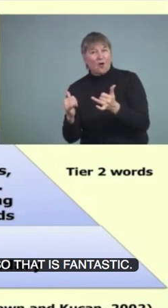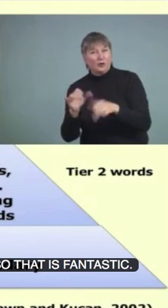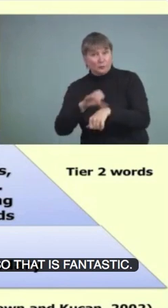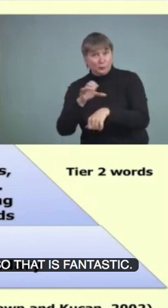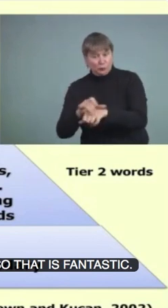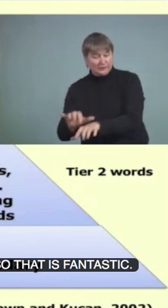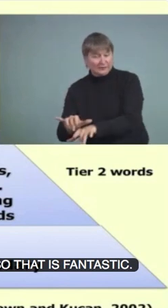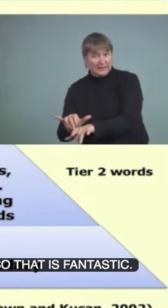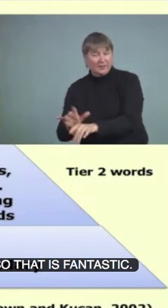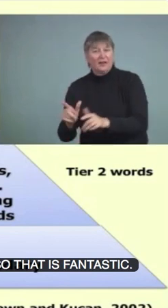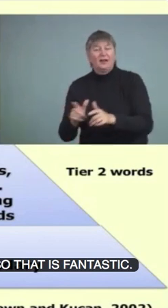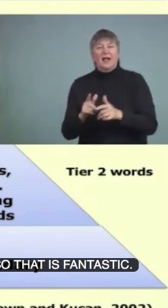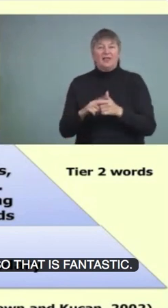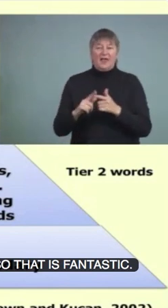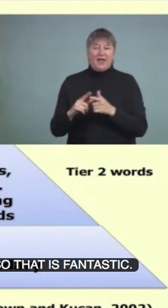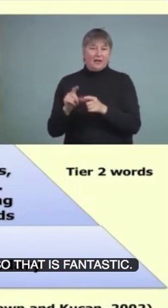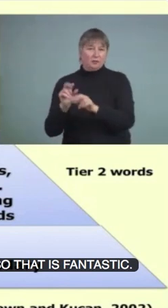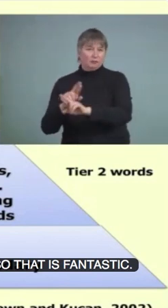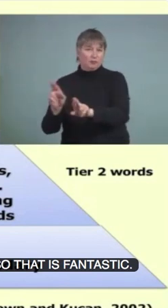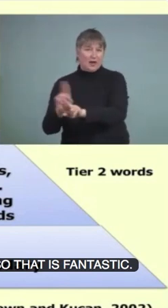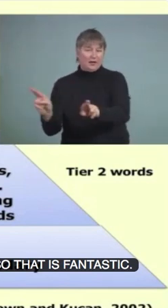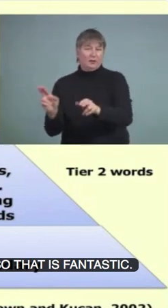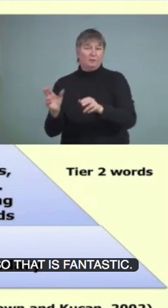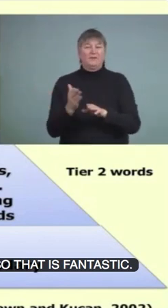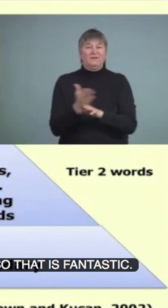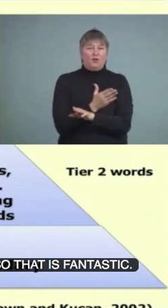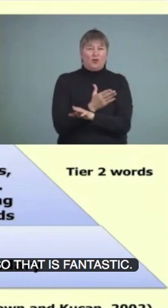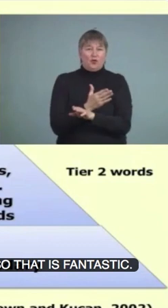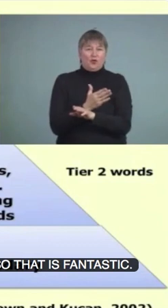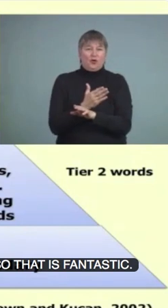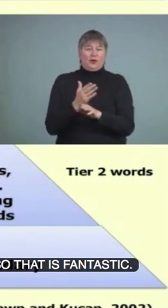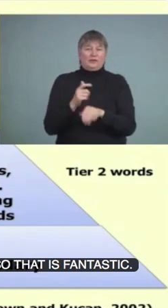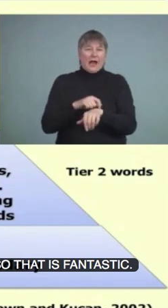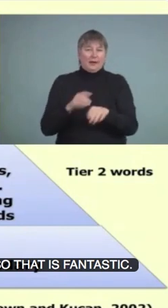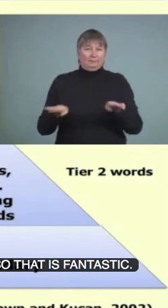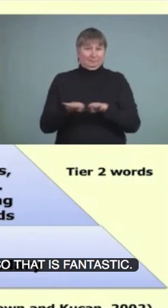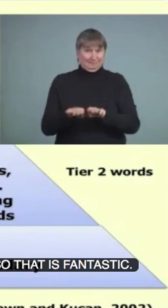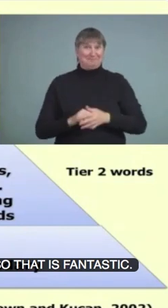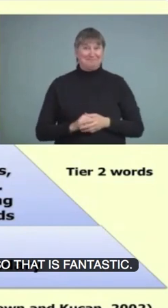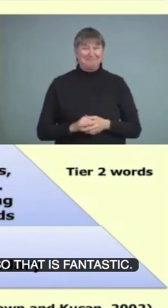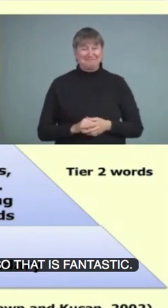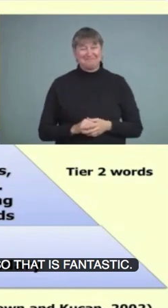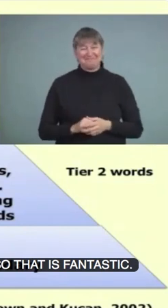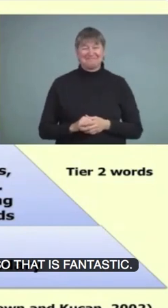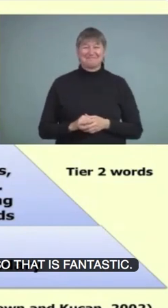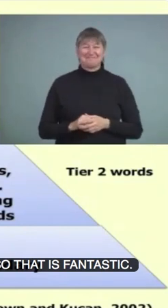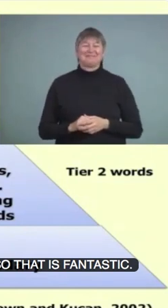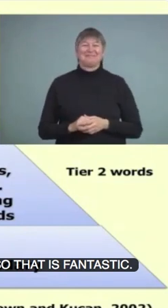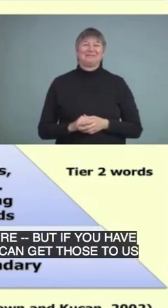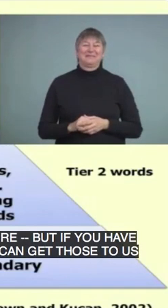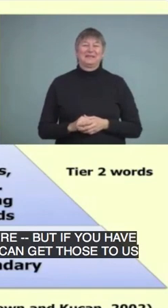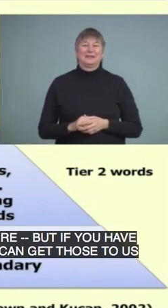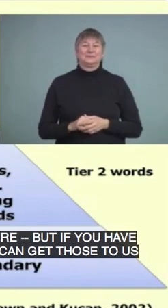can get those to us before we're, our time is ending here. So, this is